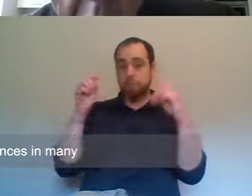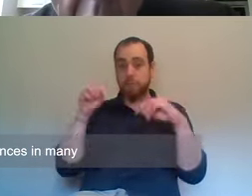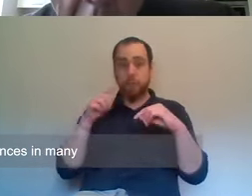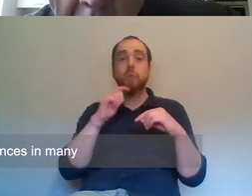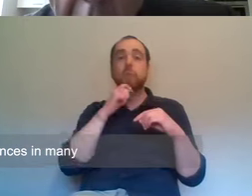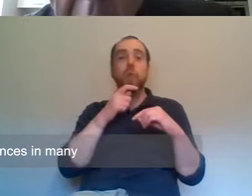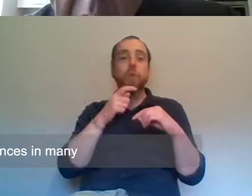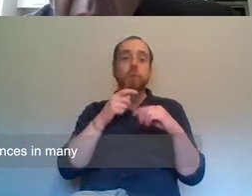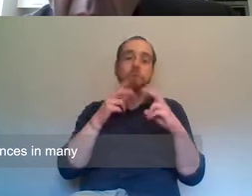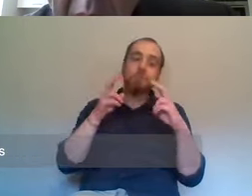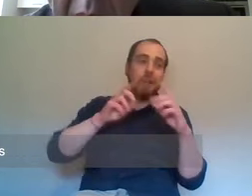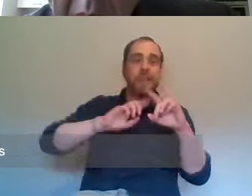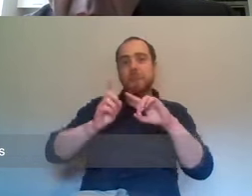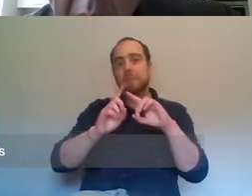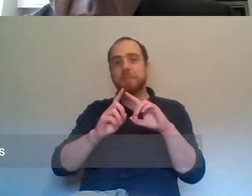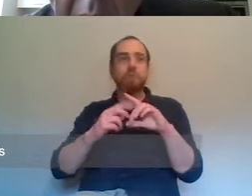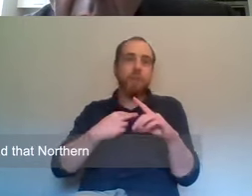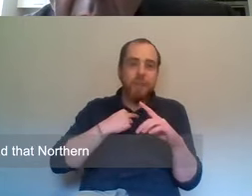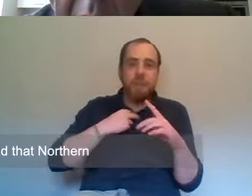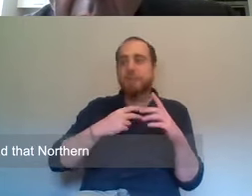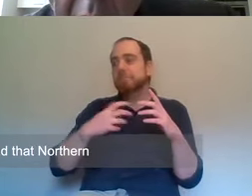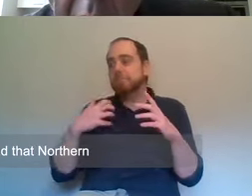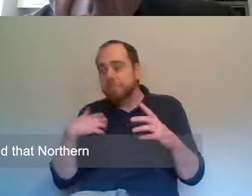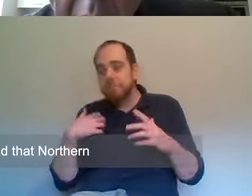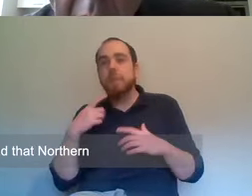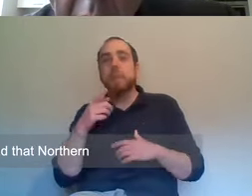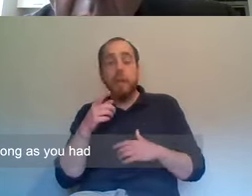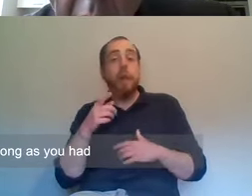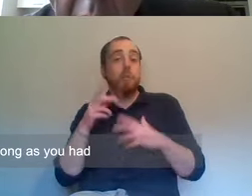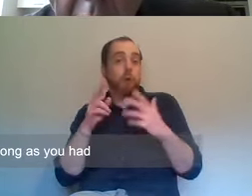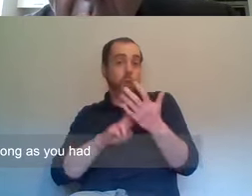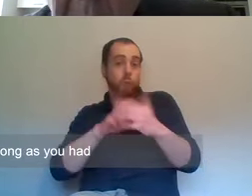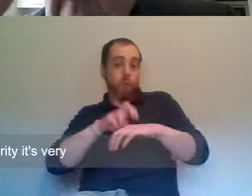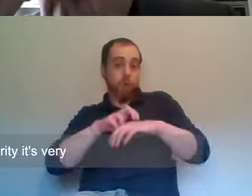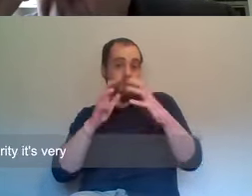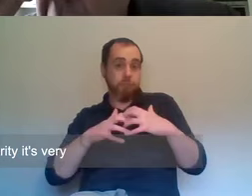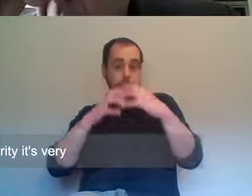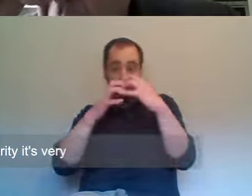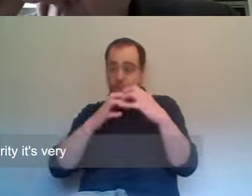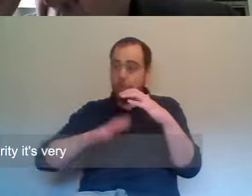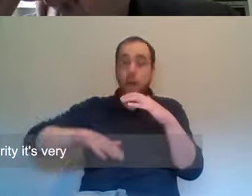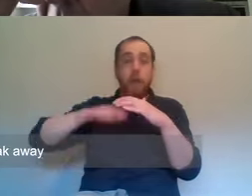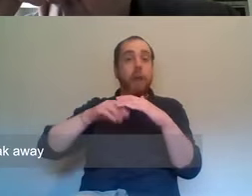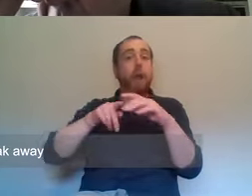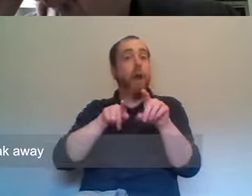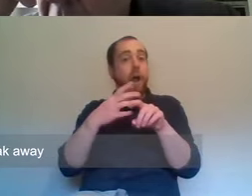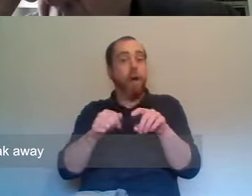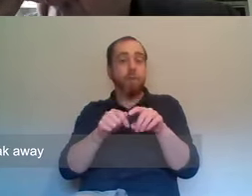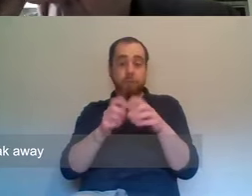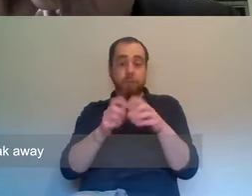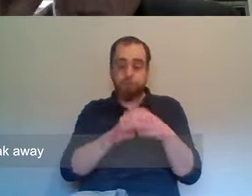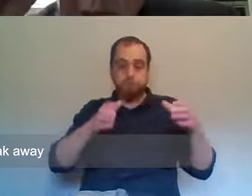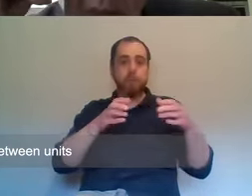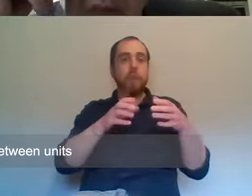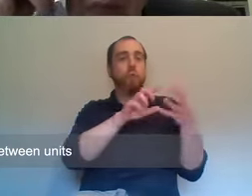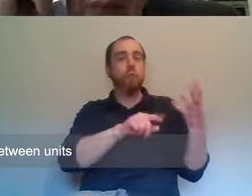in many respects. And as long as you had that Northern Ireland parliament, long as had that Unionist majority, it's very difficult to break away from that